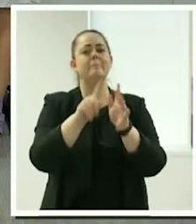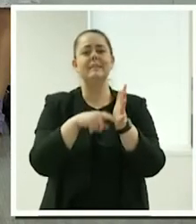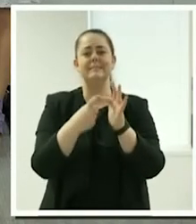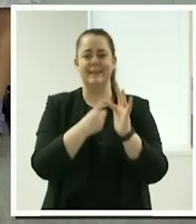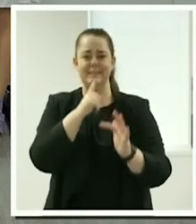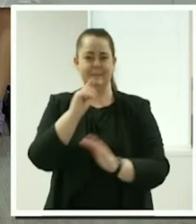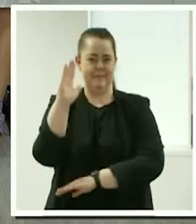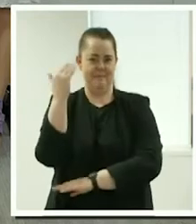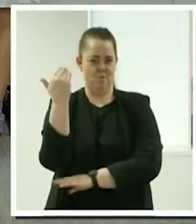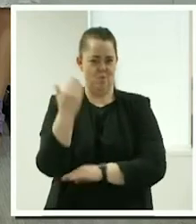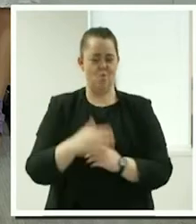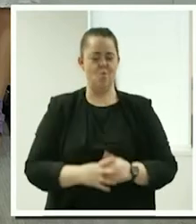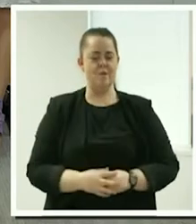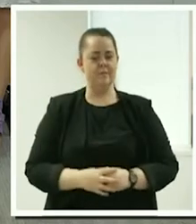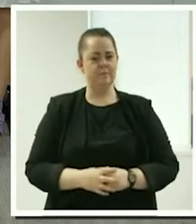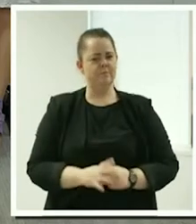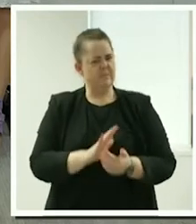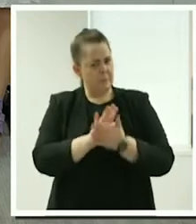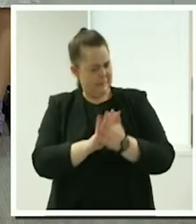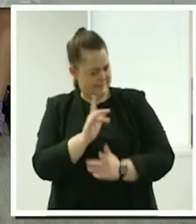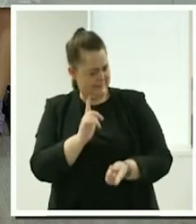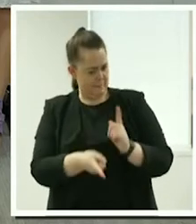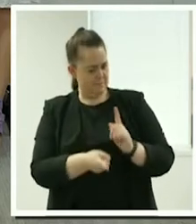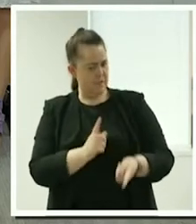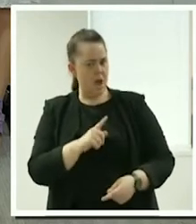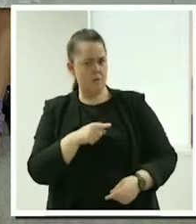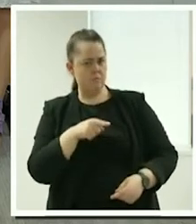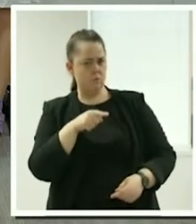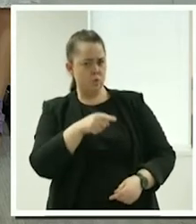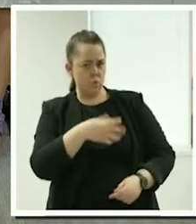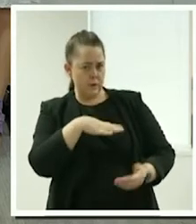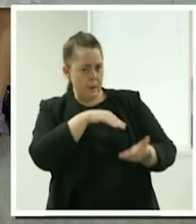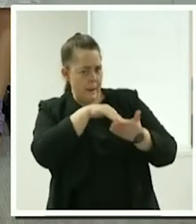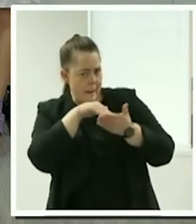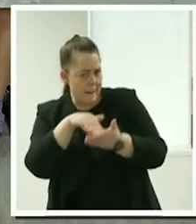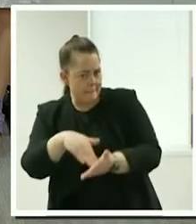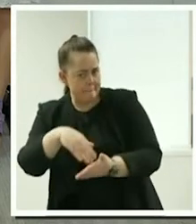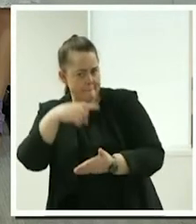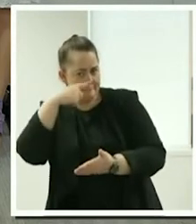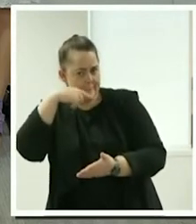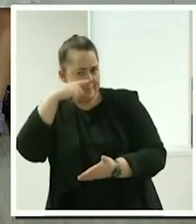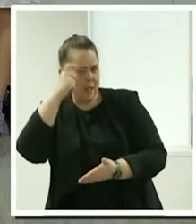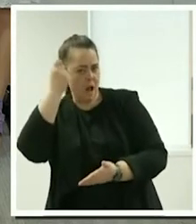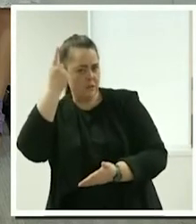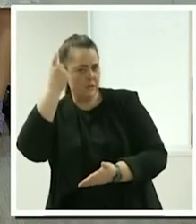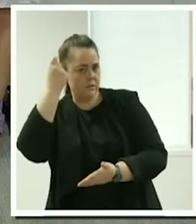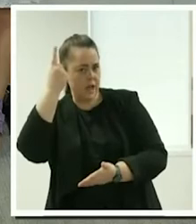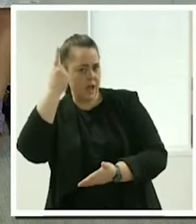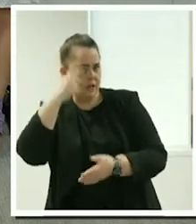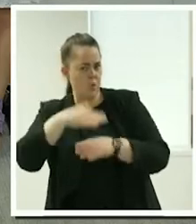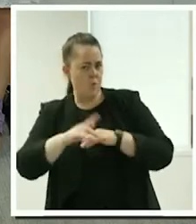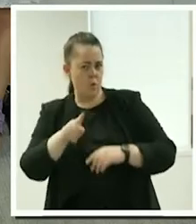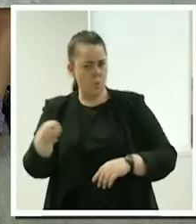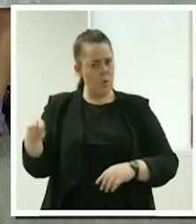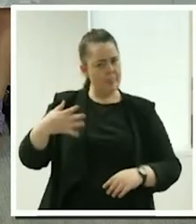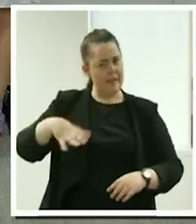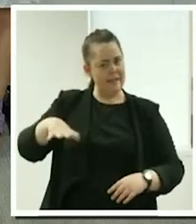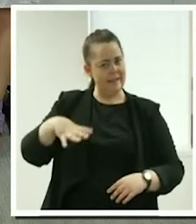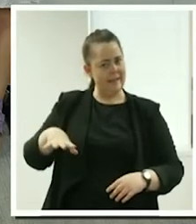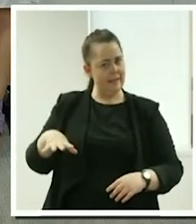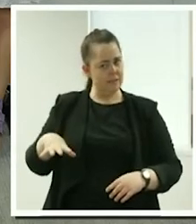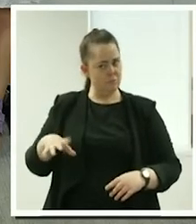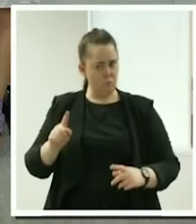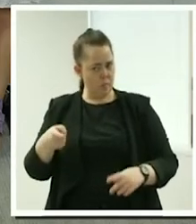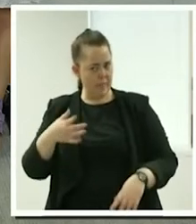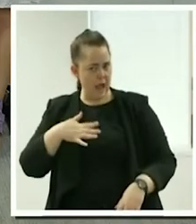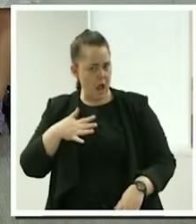so does that mean from time to time you have to um help people understand what they might want or like do you